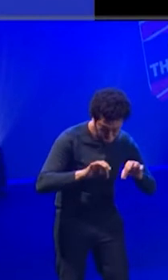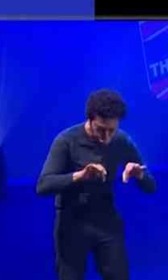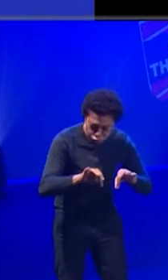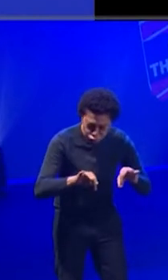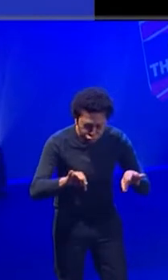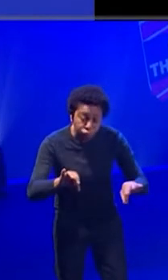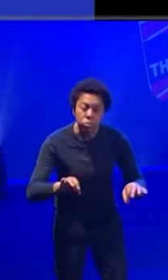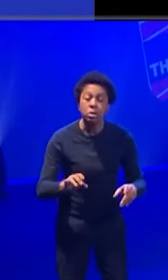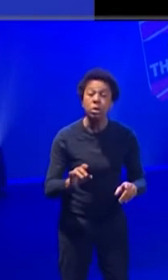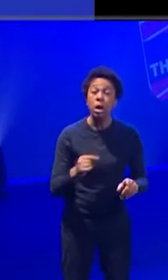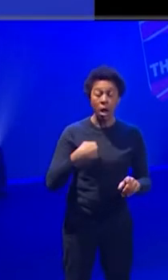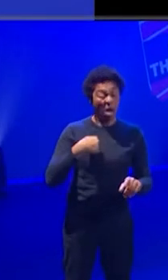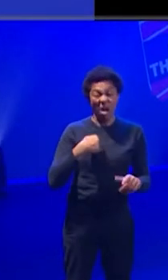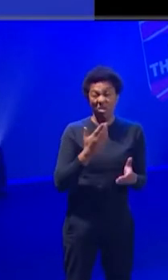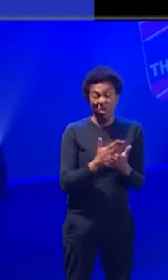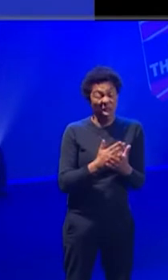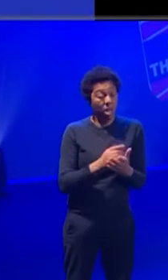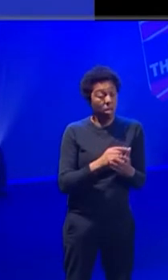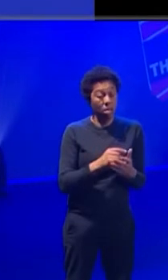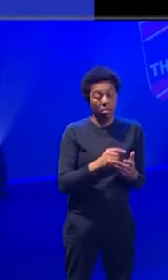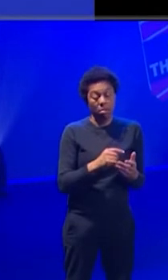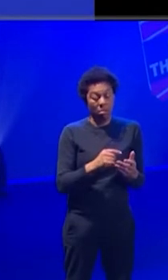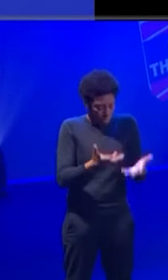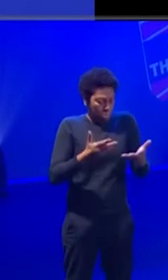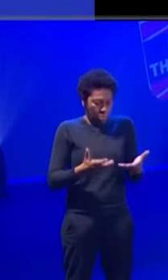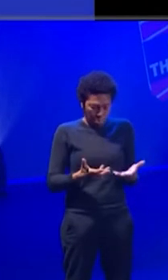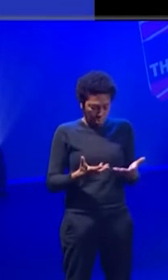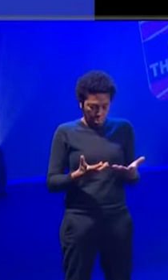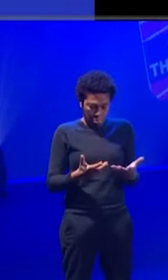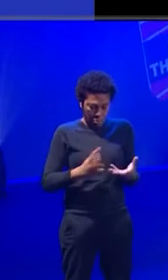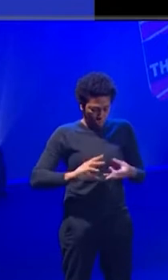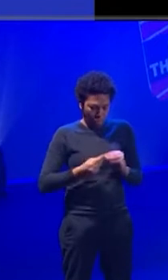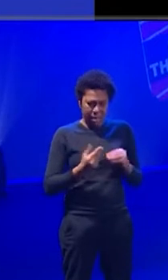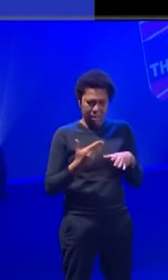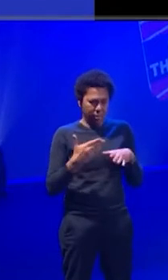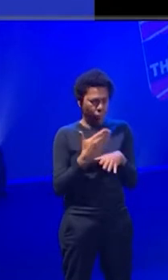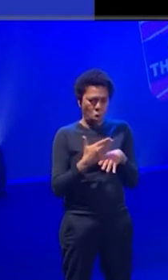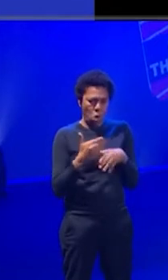And I just fell into creating work for theatre and creating sounds for theatre.